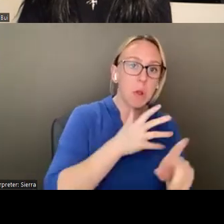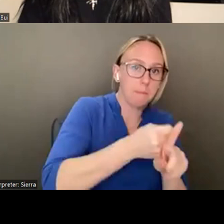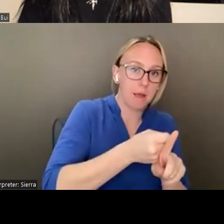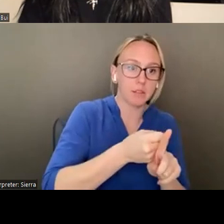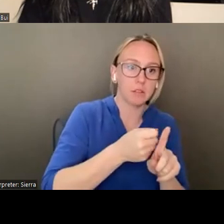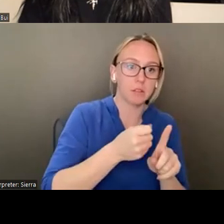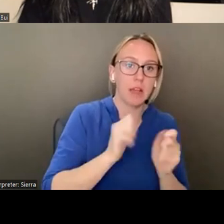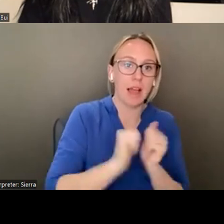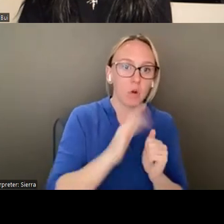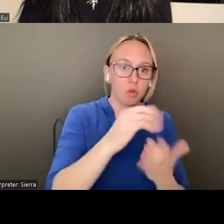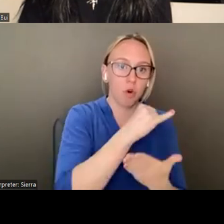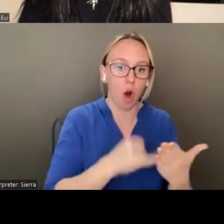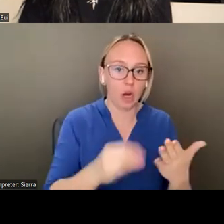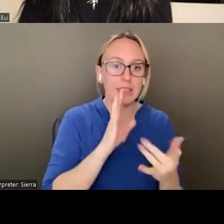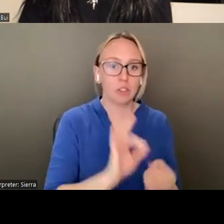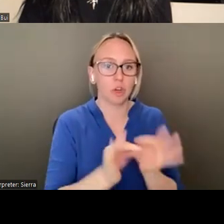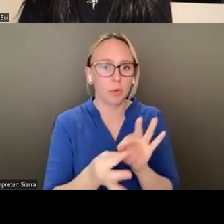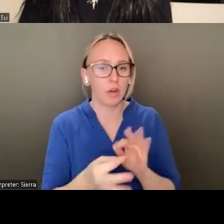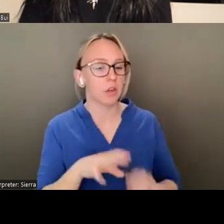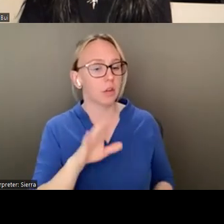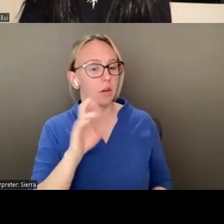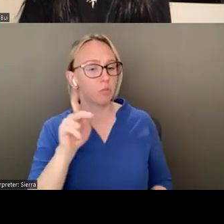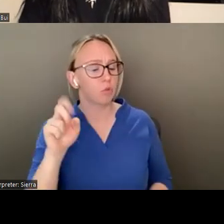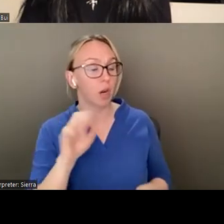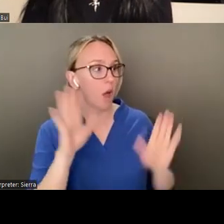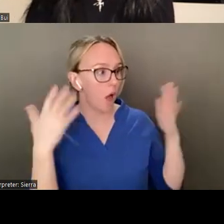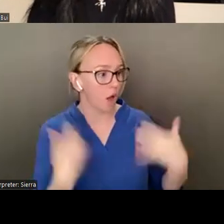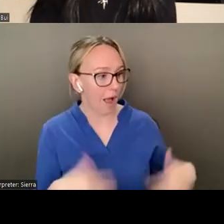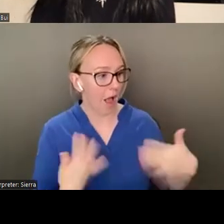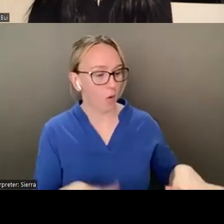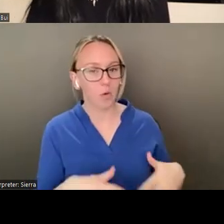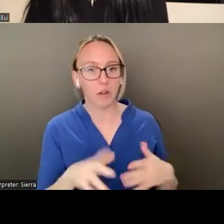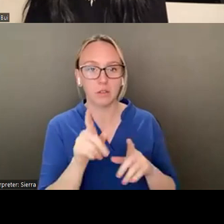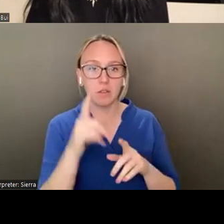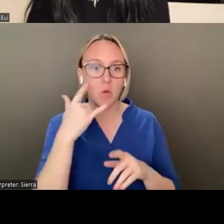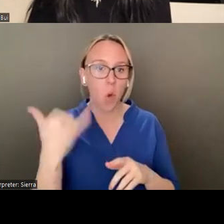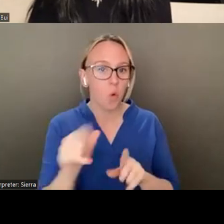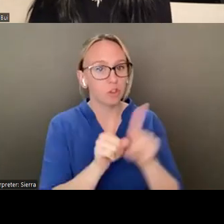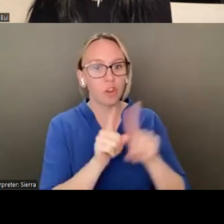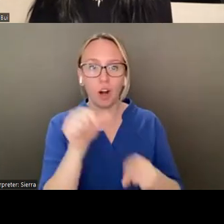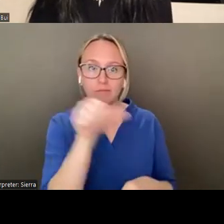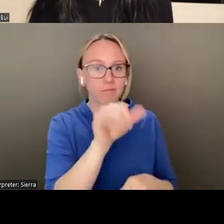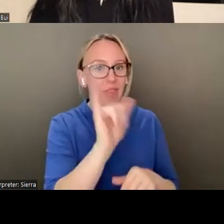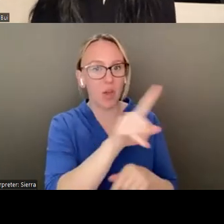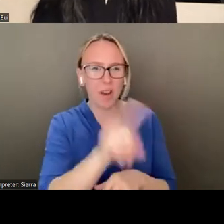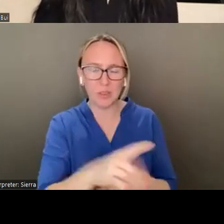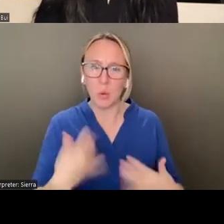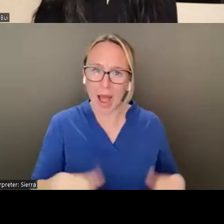That's an amazing question. Let's just give that a gold star. That's a really hard one as well.